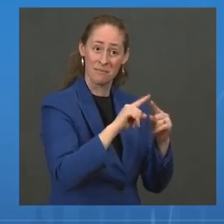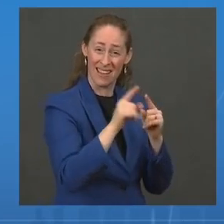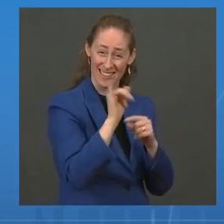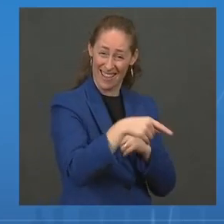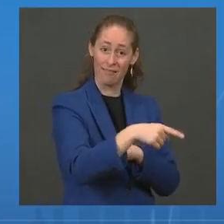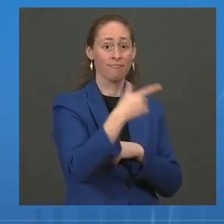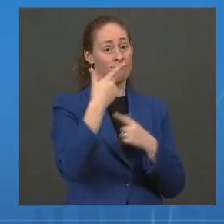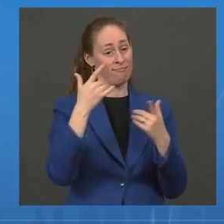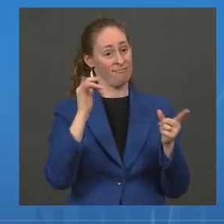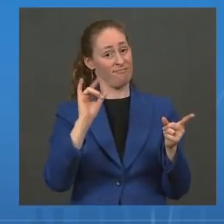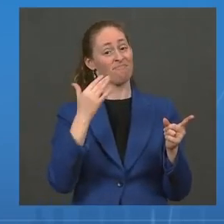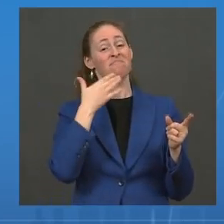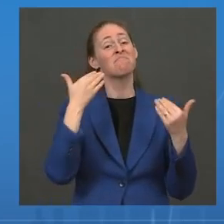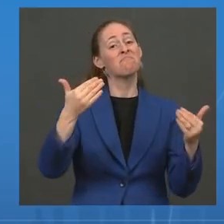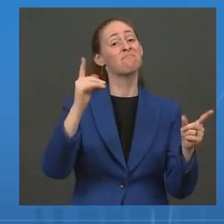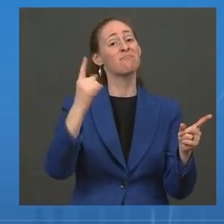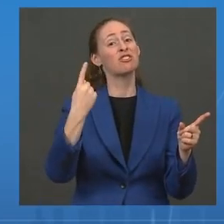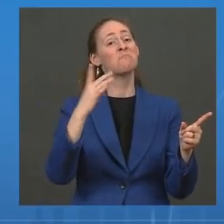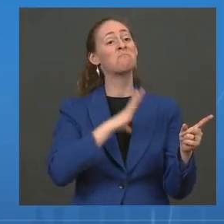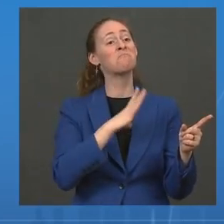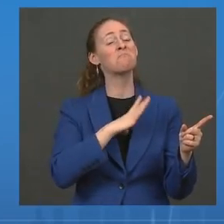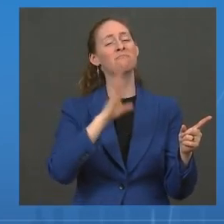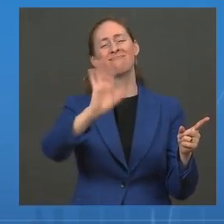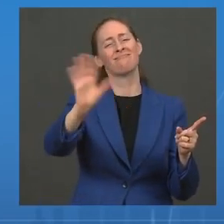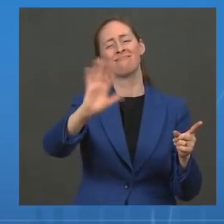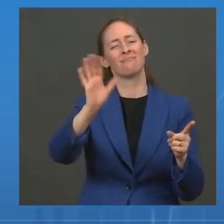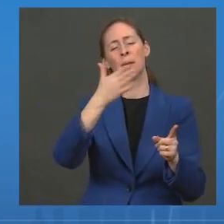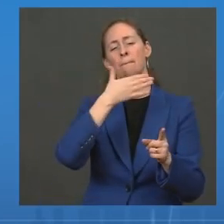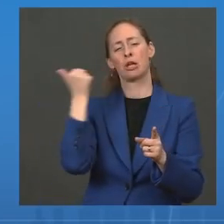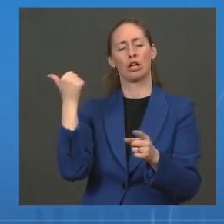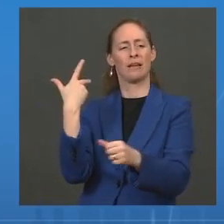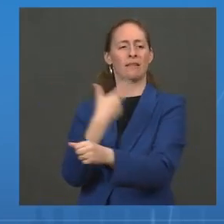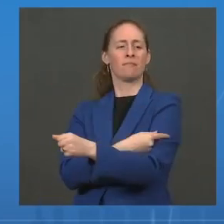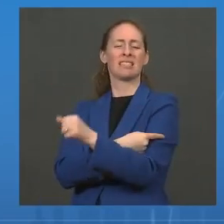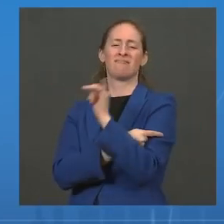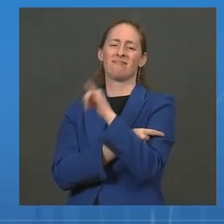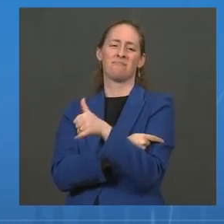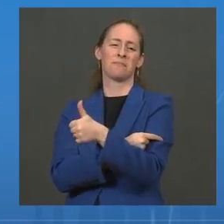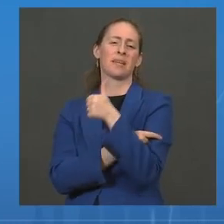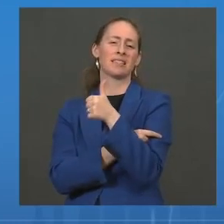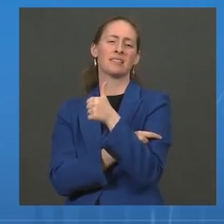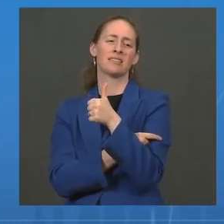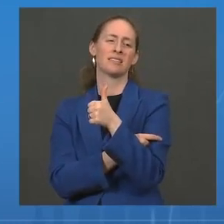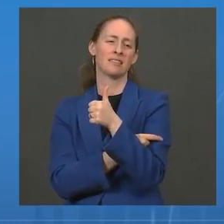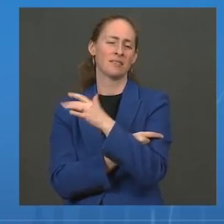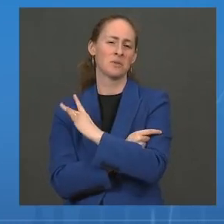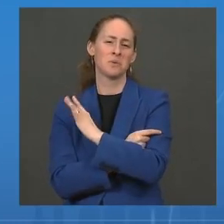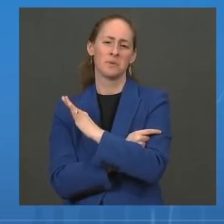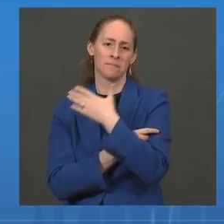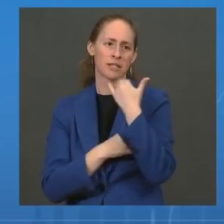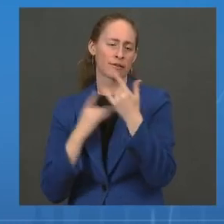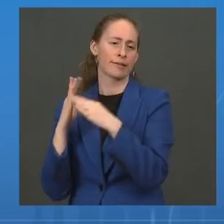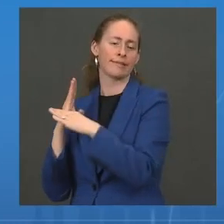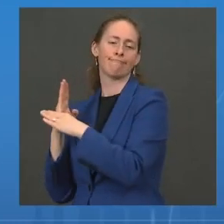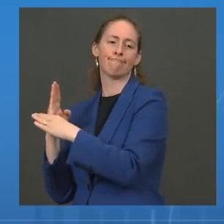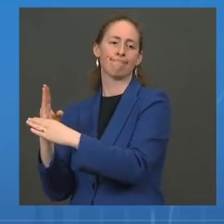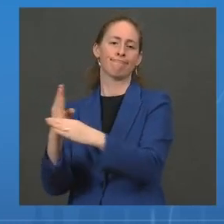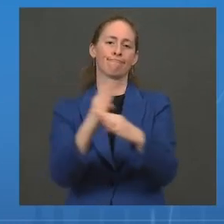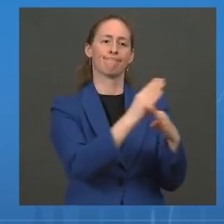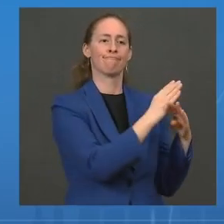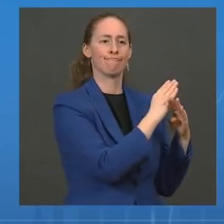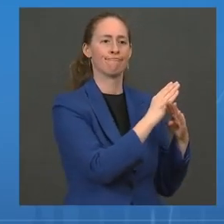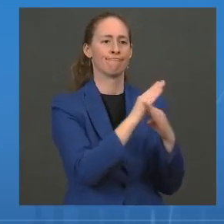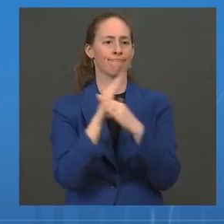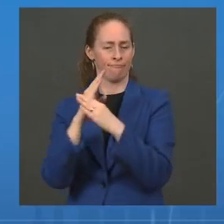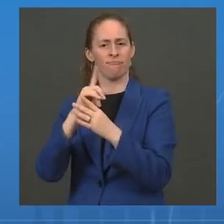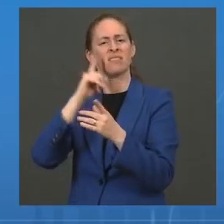COVID-19 because we all know it's much, much more important to prevent an infection